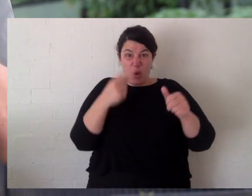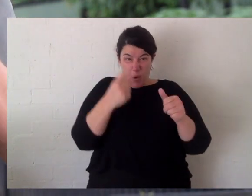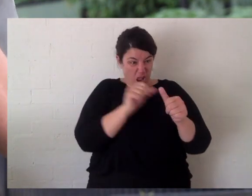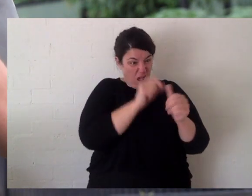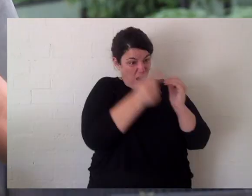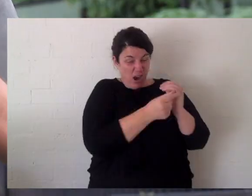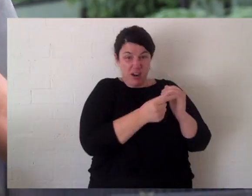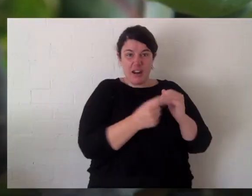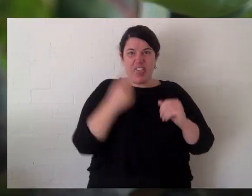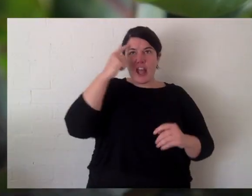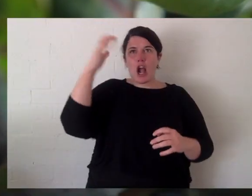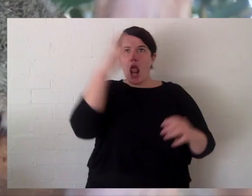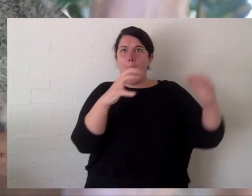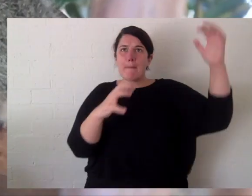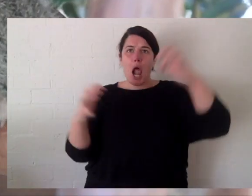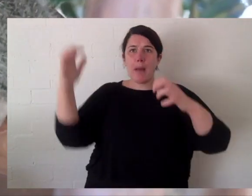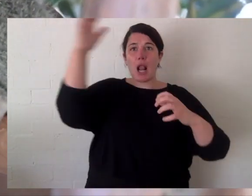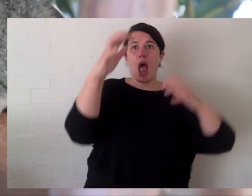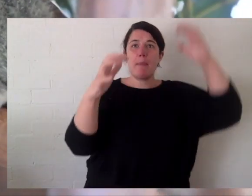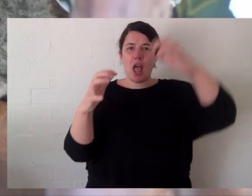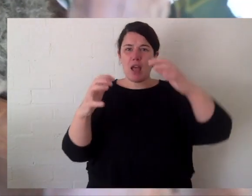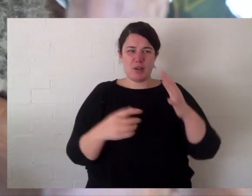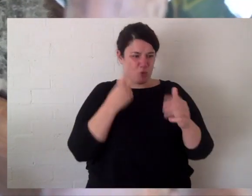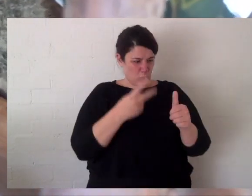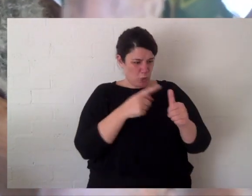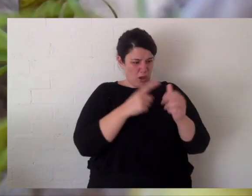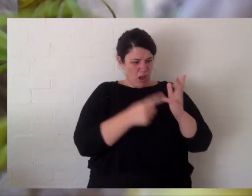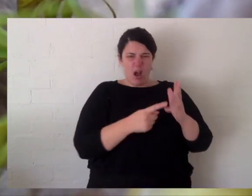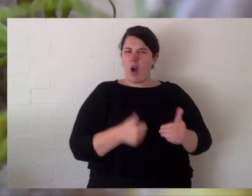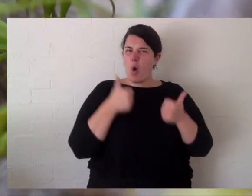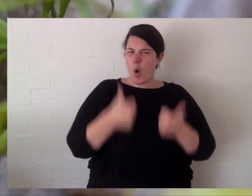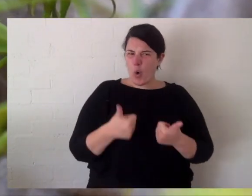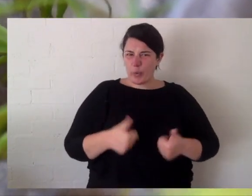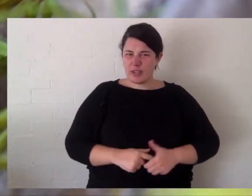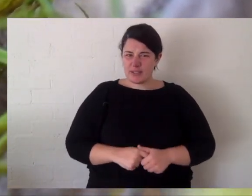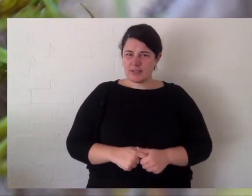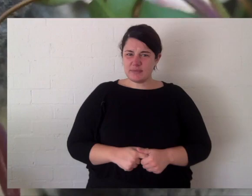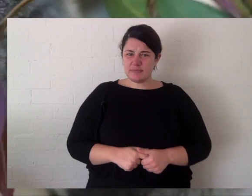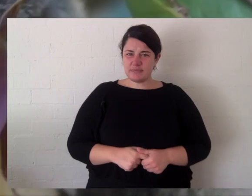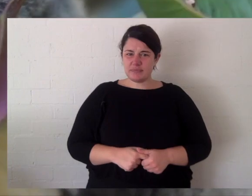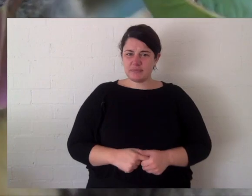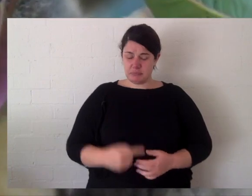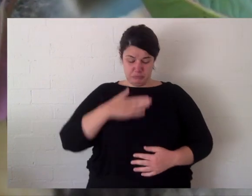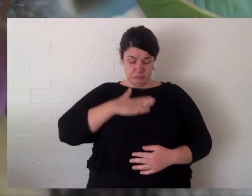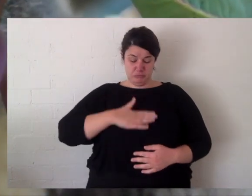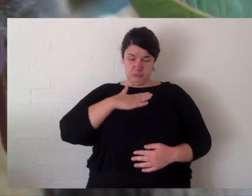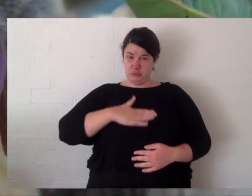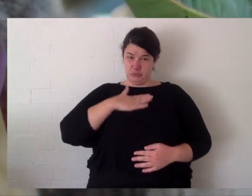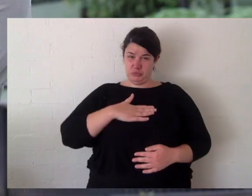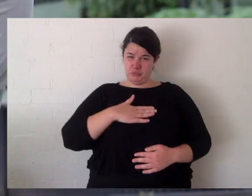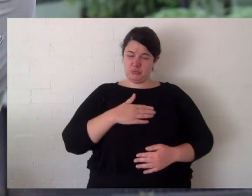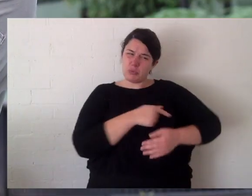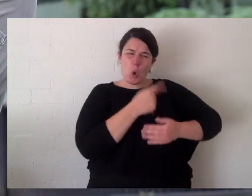if you're trying to climb and grip a tree, two thumbs is really helpful. Now on their chest, and this is a young male,